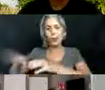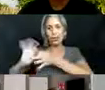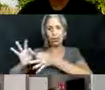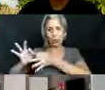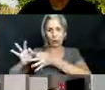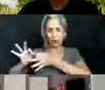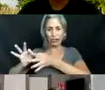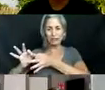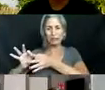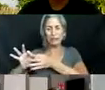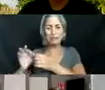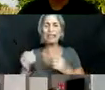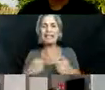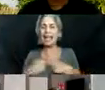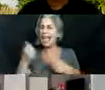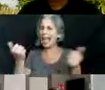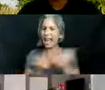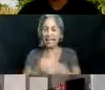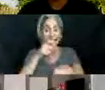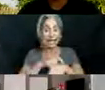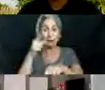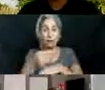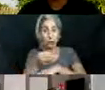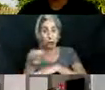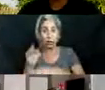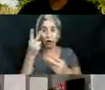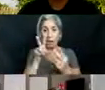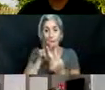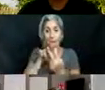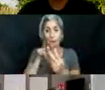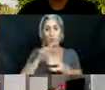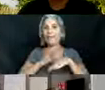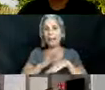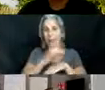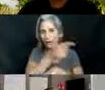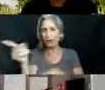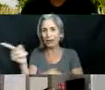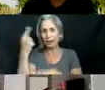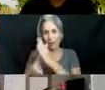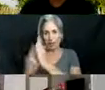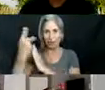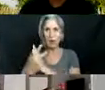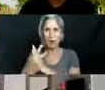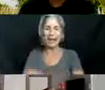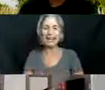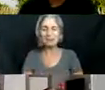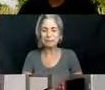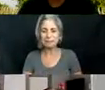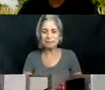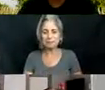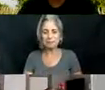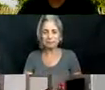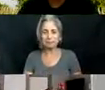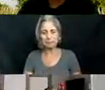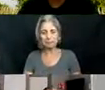so if at any time you need those resources both of them are available to you for the program and